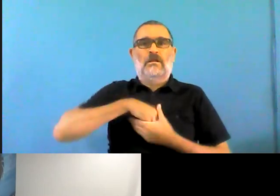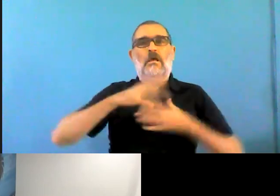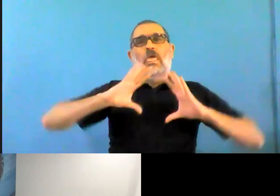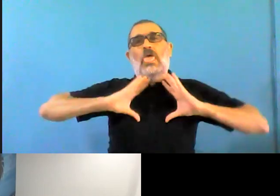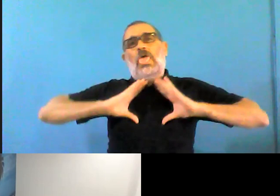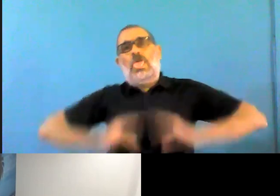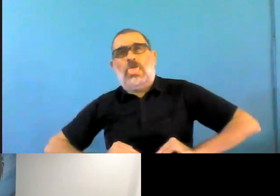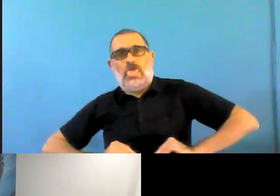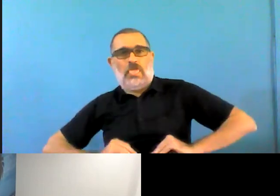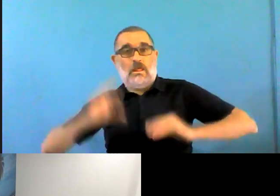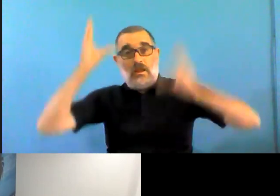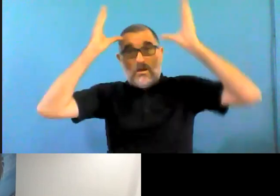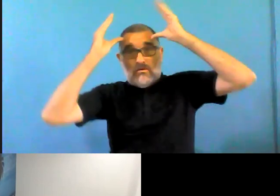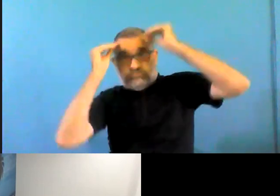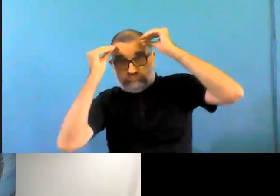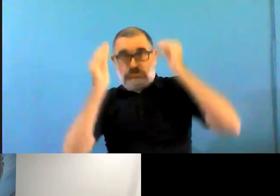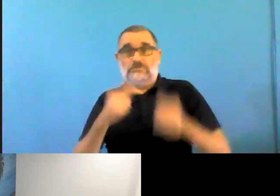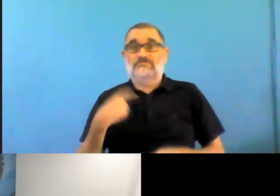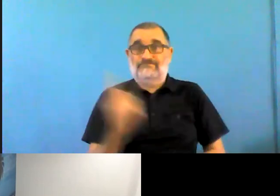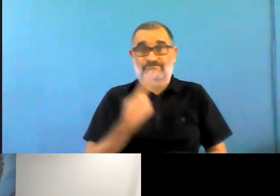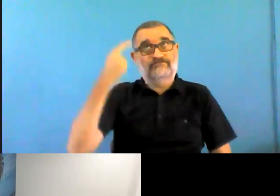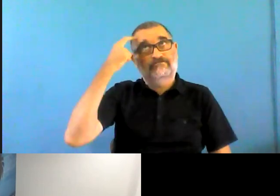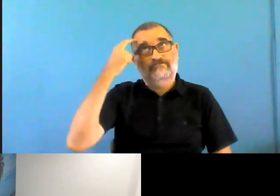for health care workers who have been